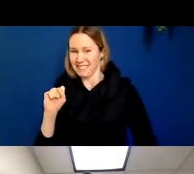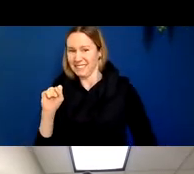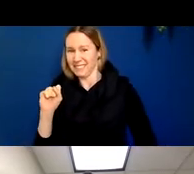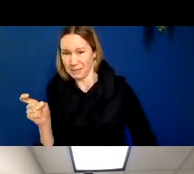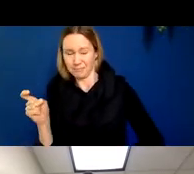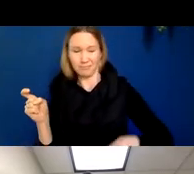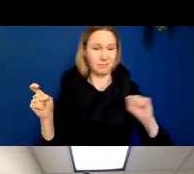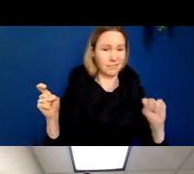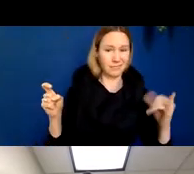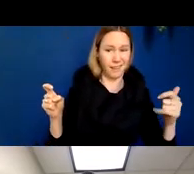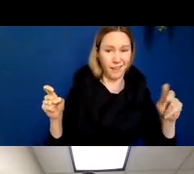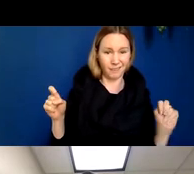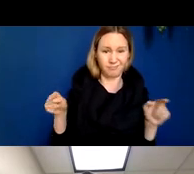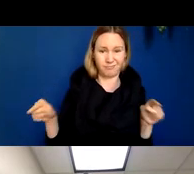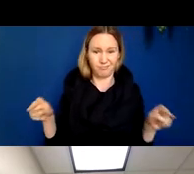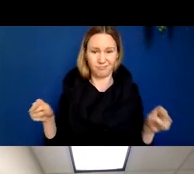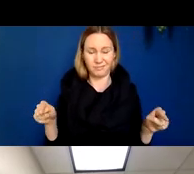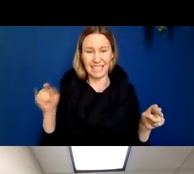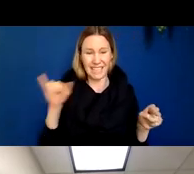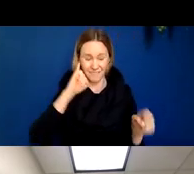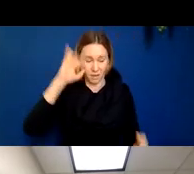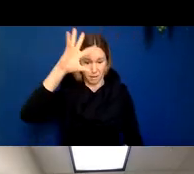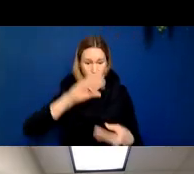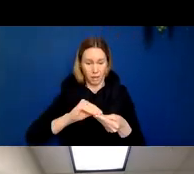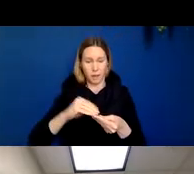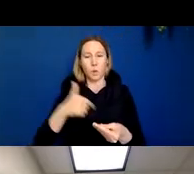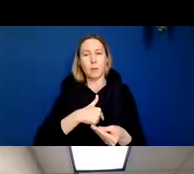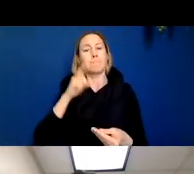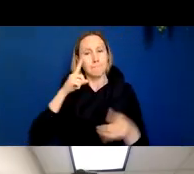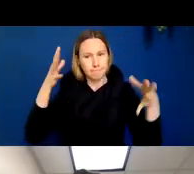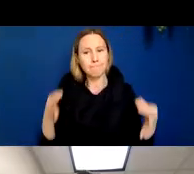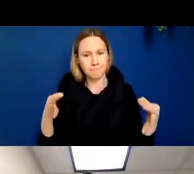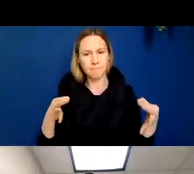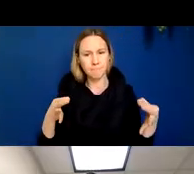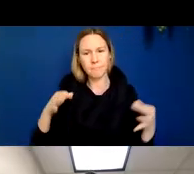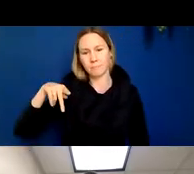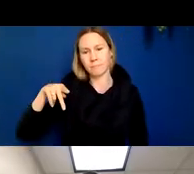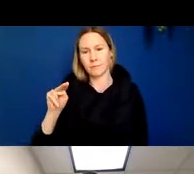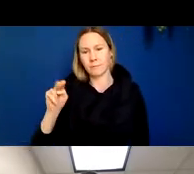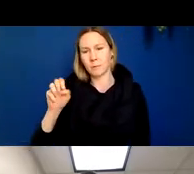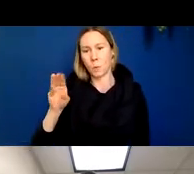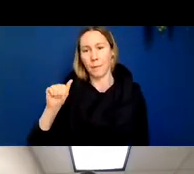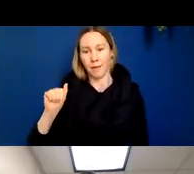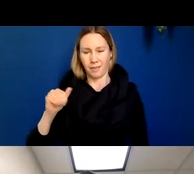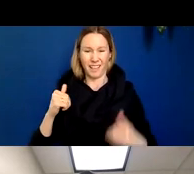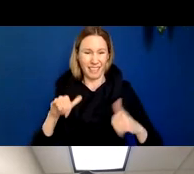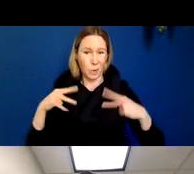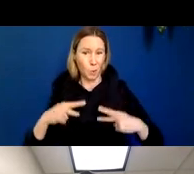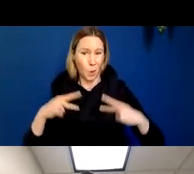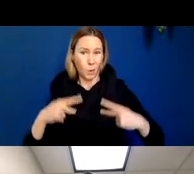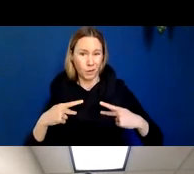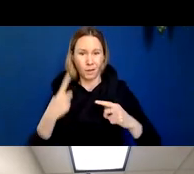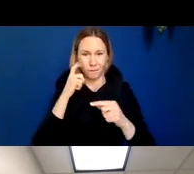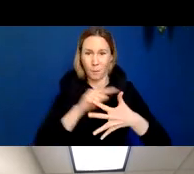we say that this person has a pneumonia. So that would be the clinical syndrome, right? The term that we use to describe this constellation of signs and symptoms.